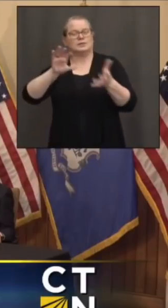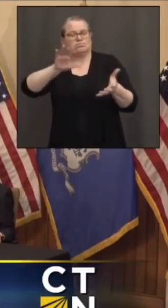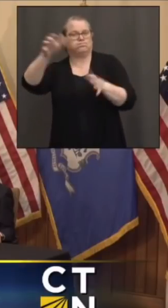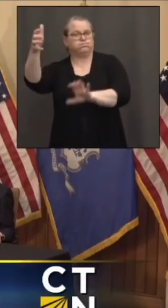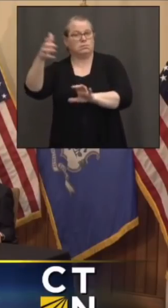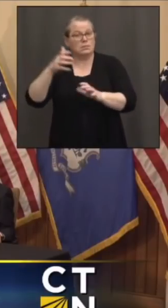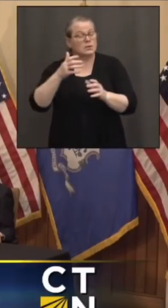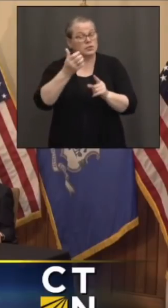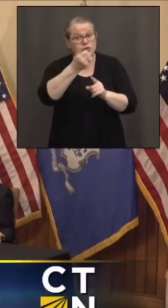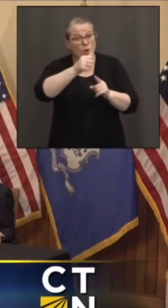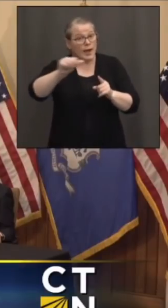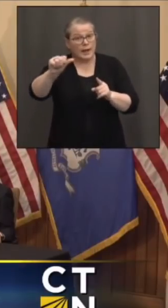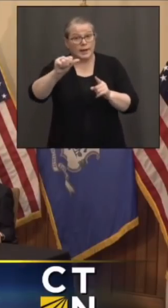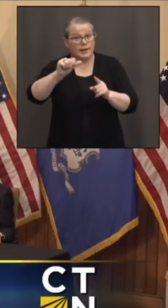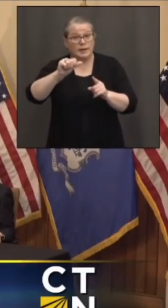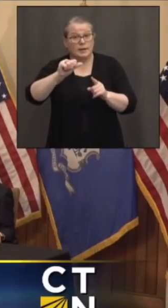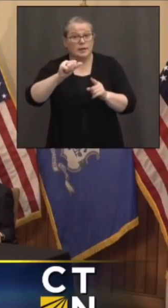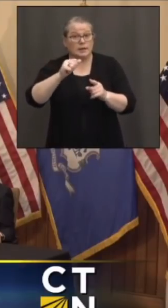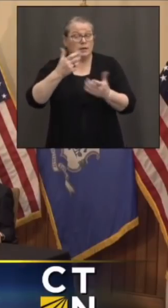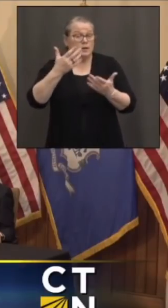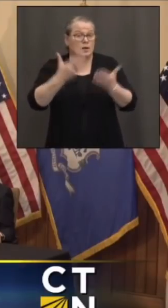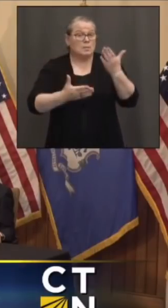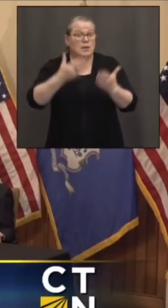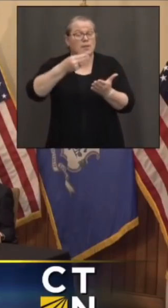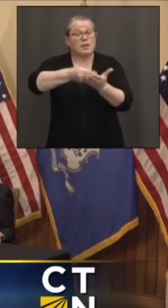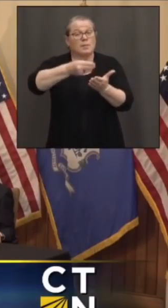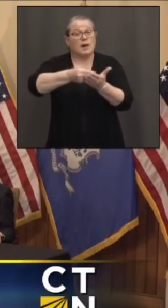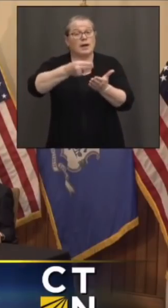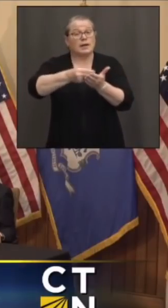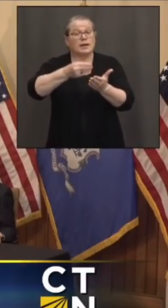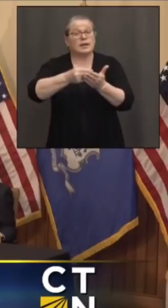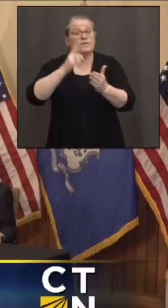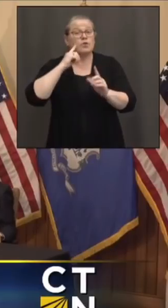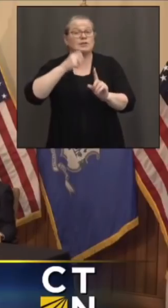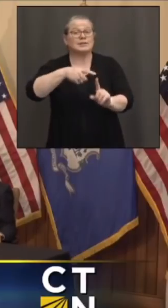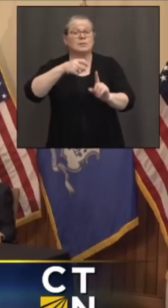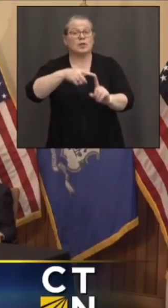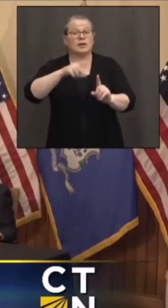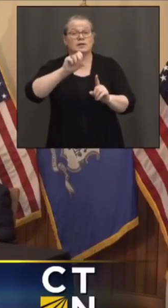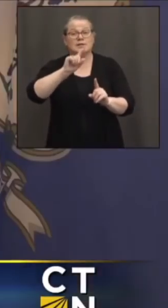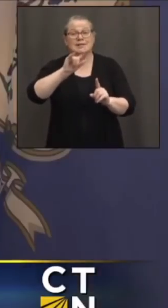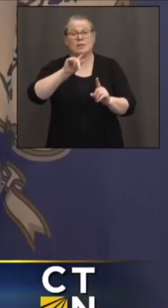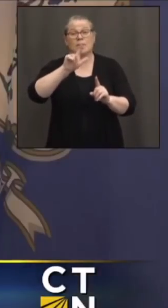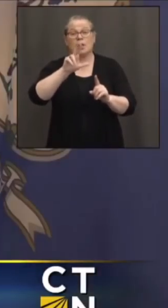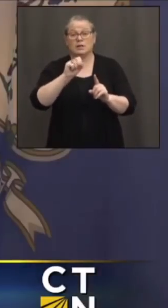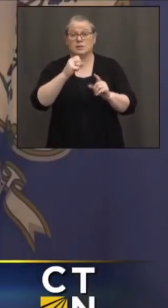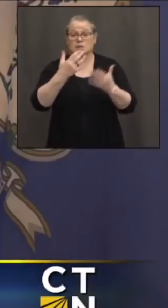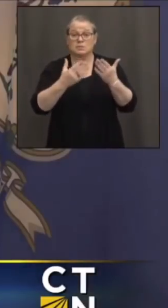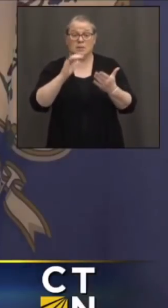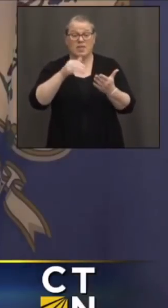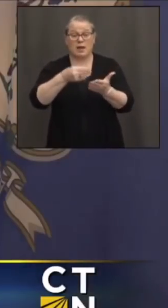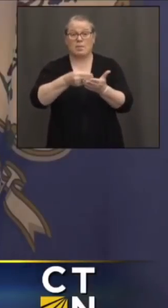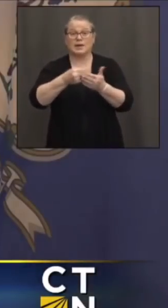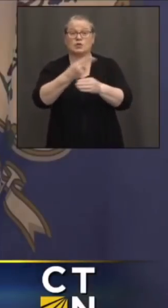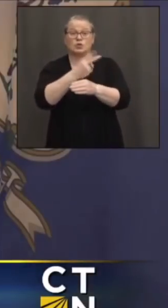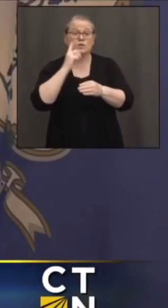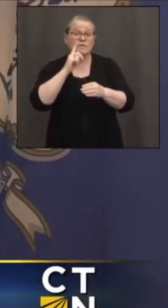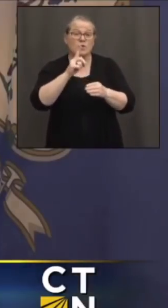some of the stimulus money to gun violence prevention programs? Oh, that's a very interesting idea, Julia.